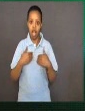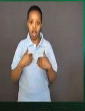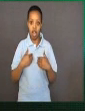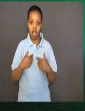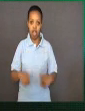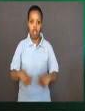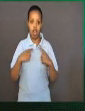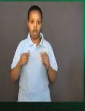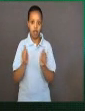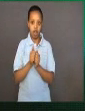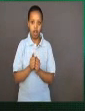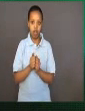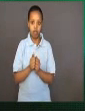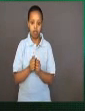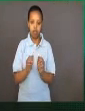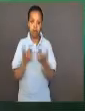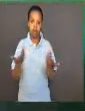another universe.